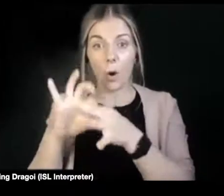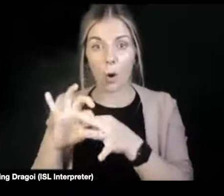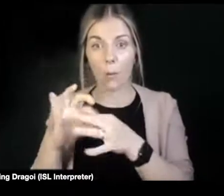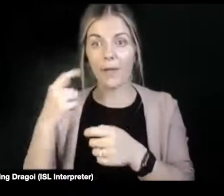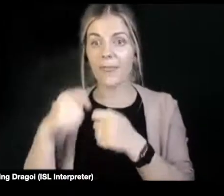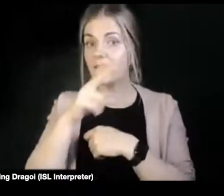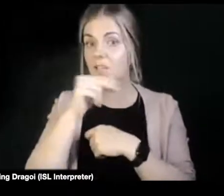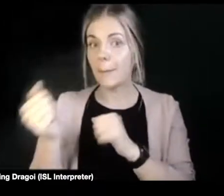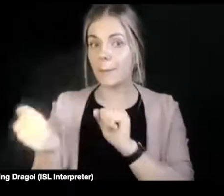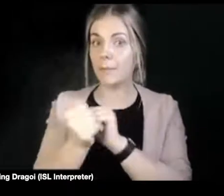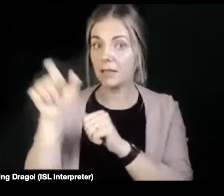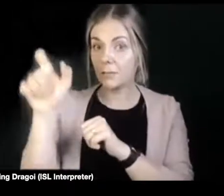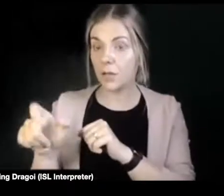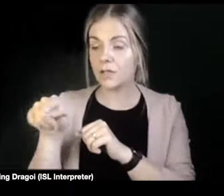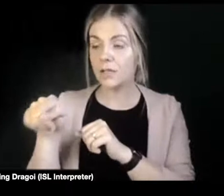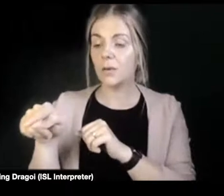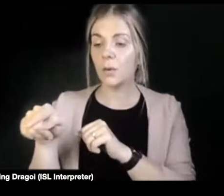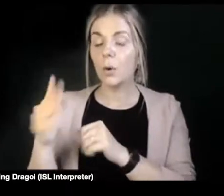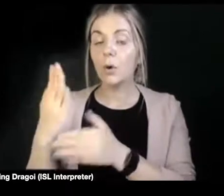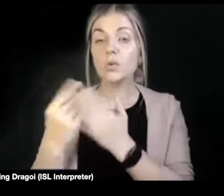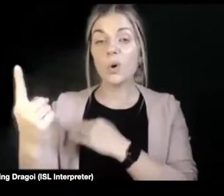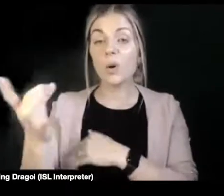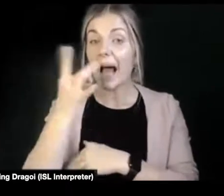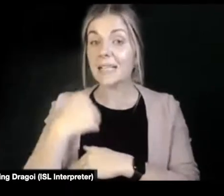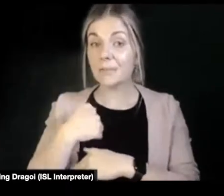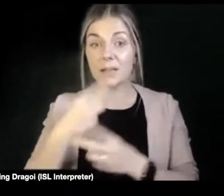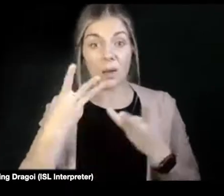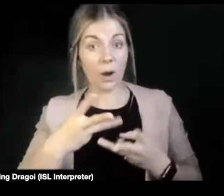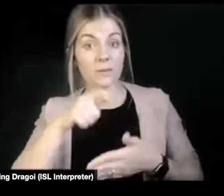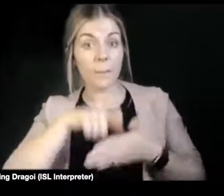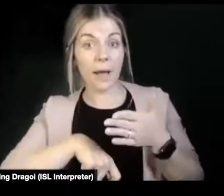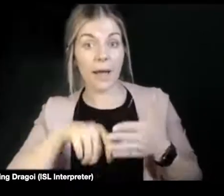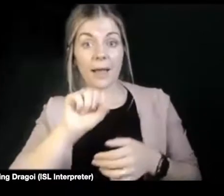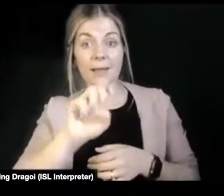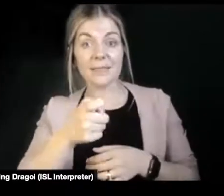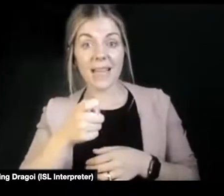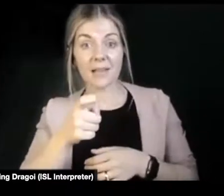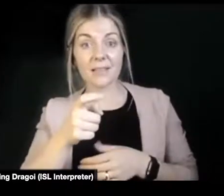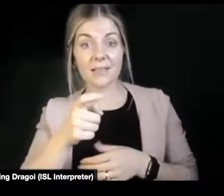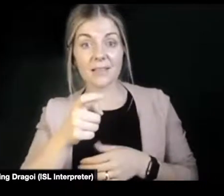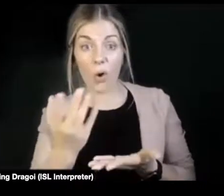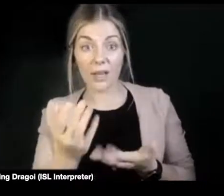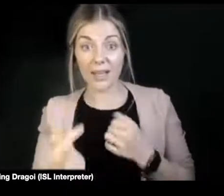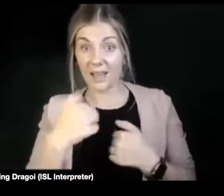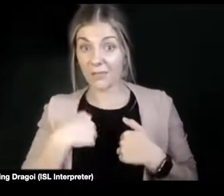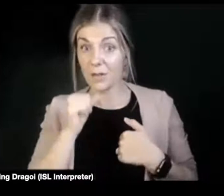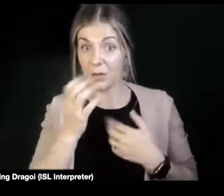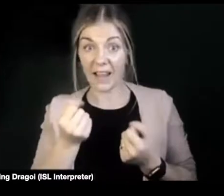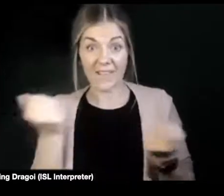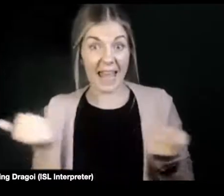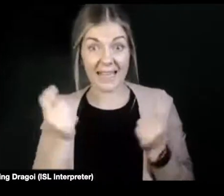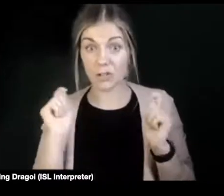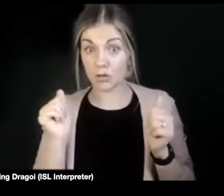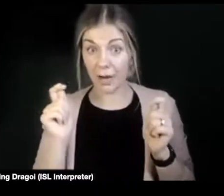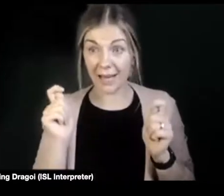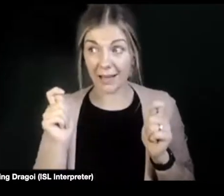said to me that they wanted to buy a sex toy. If I haven't had any training, would I then have